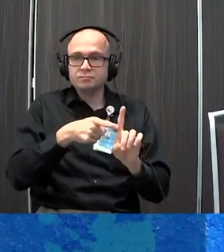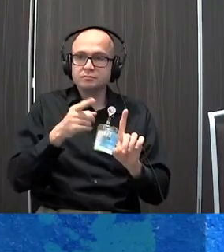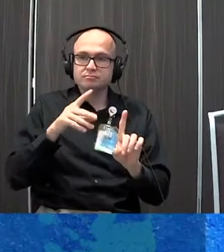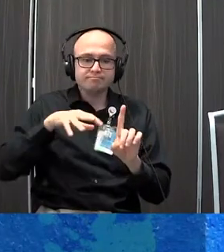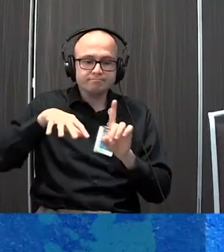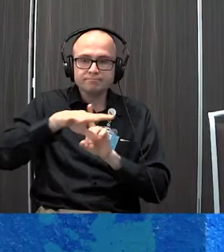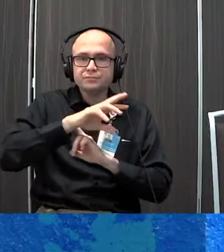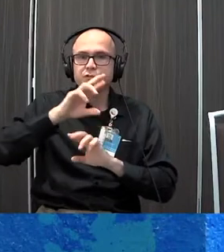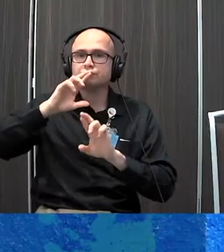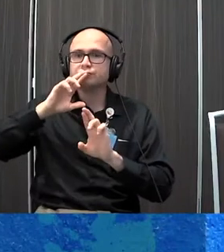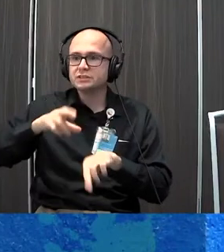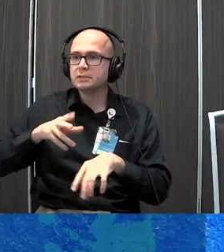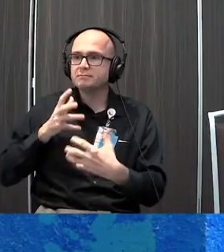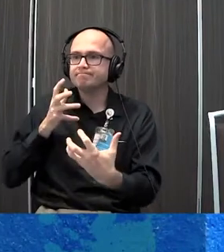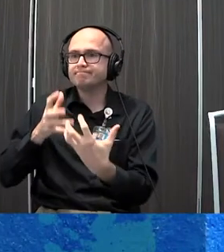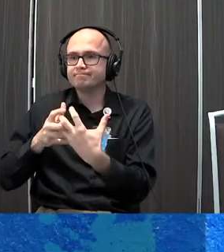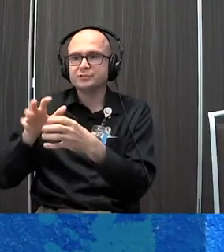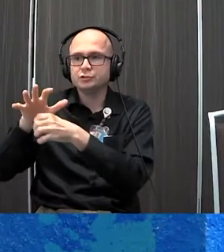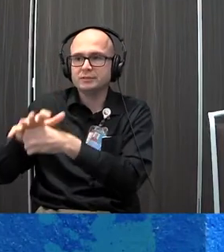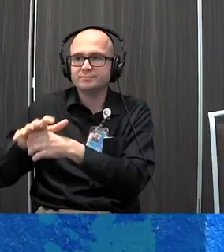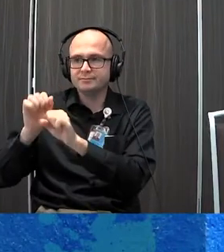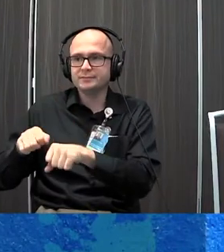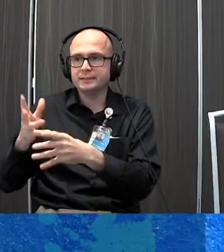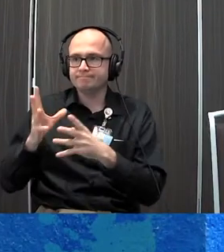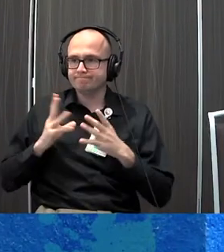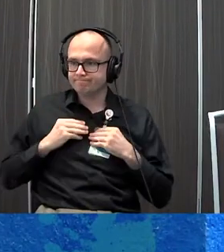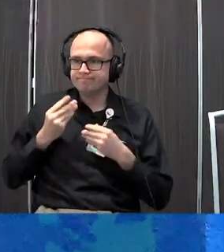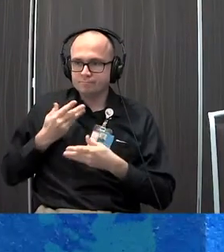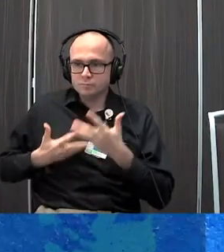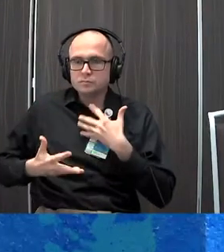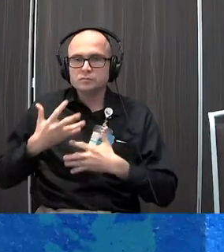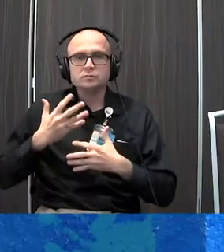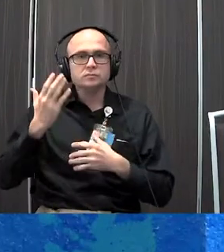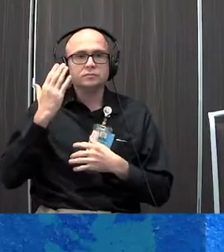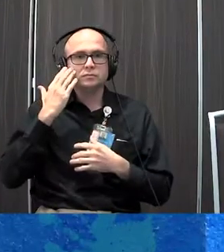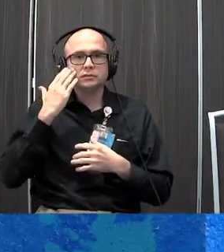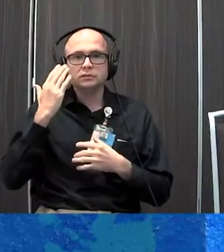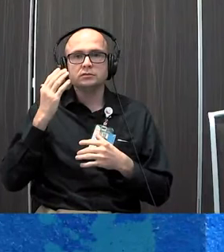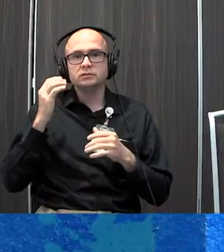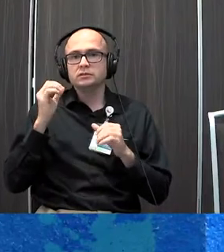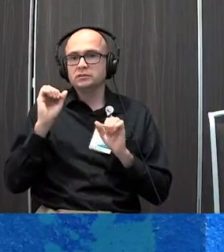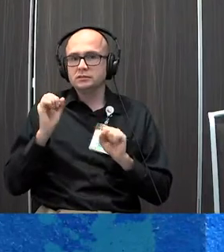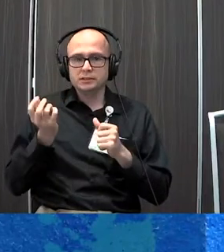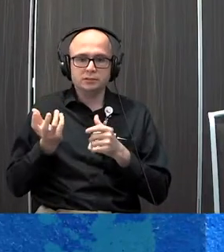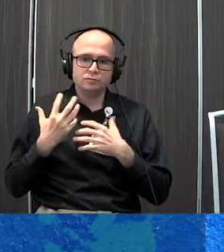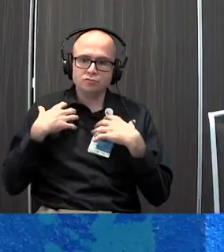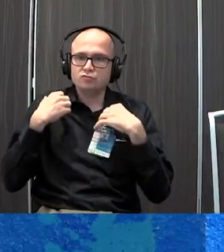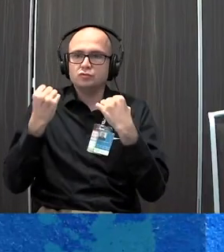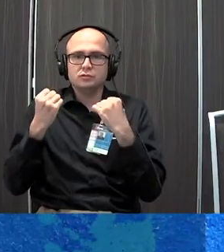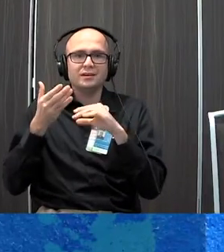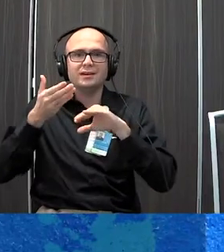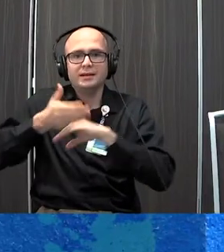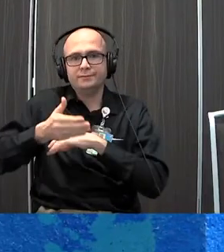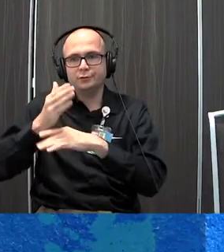stress in a healthy, adaptive way, and that resilient individuals not only bounce back, but they actually grow stronger in the process.